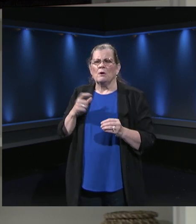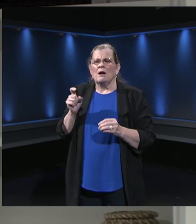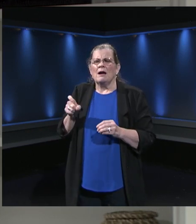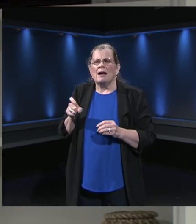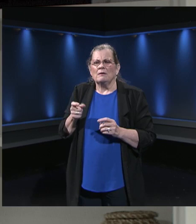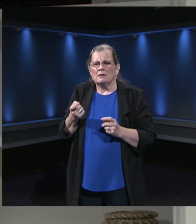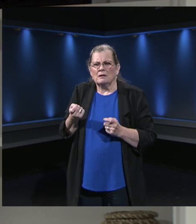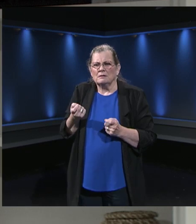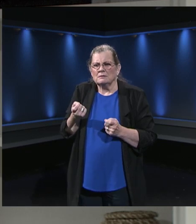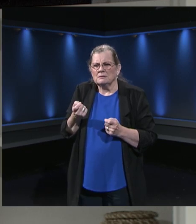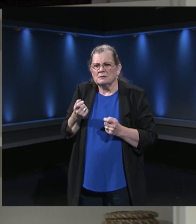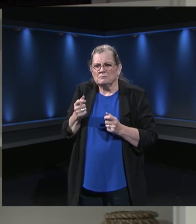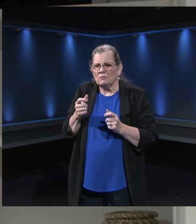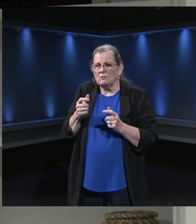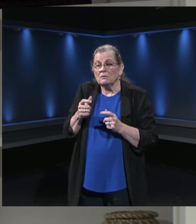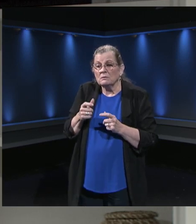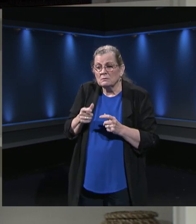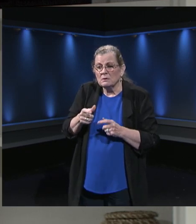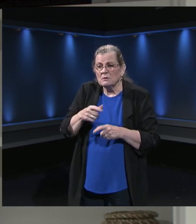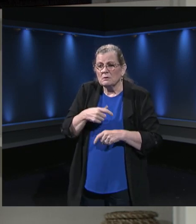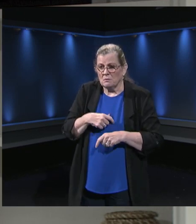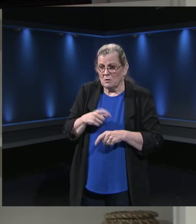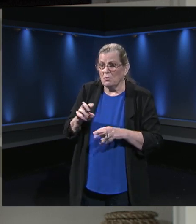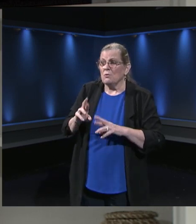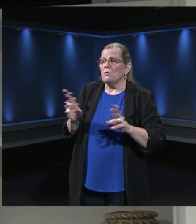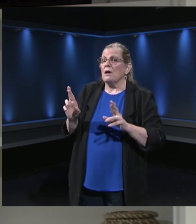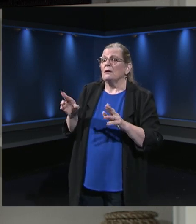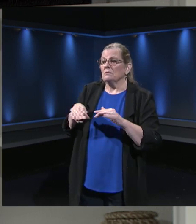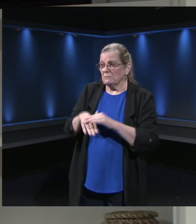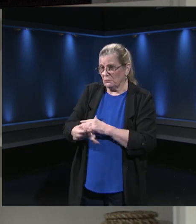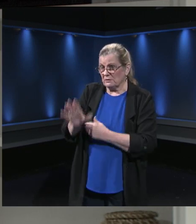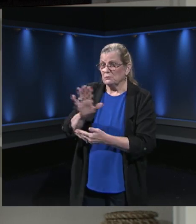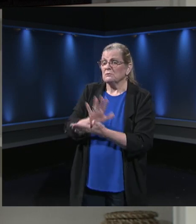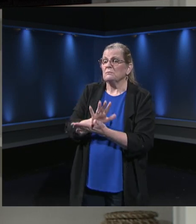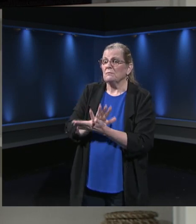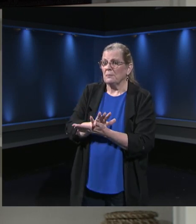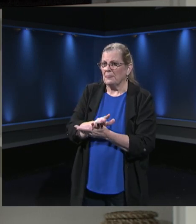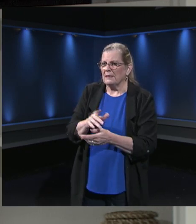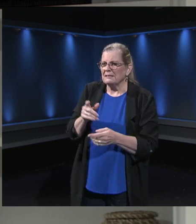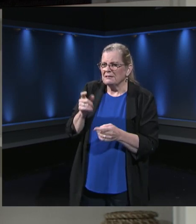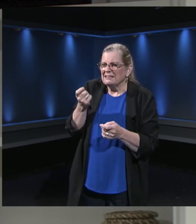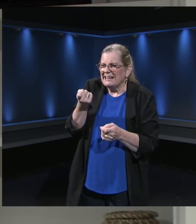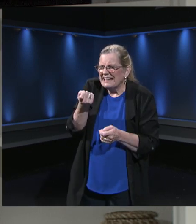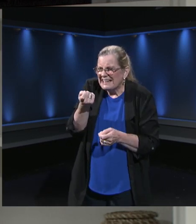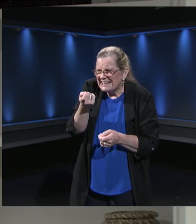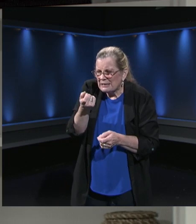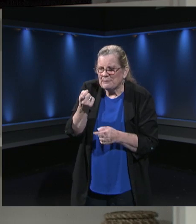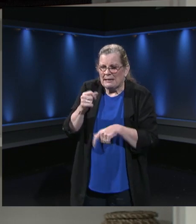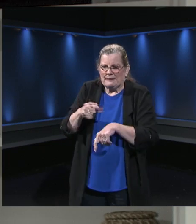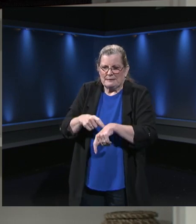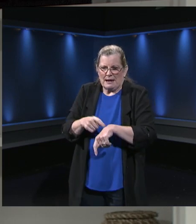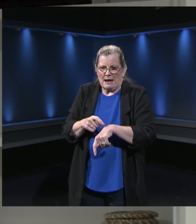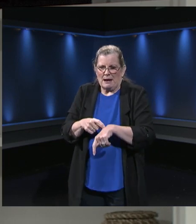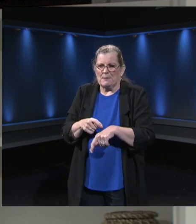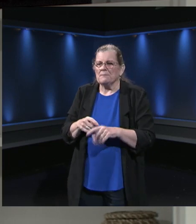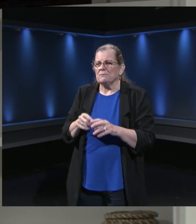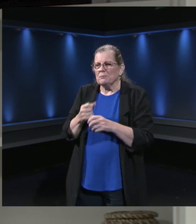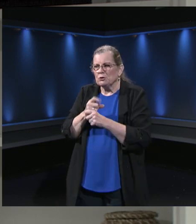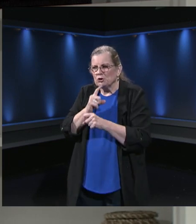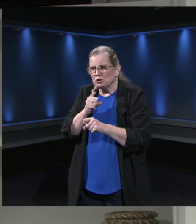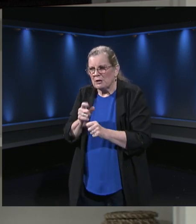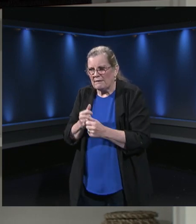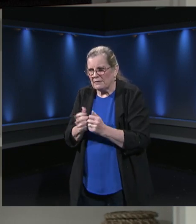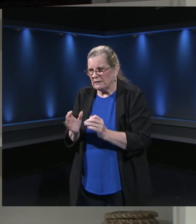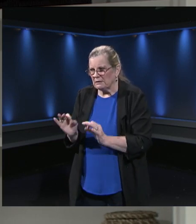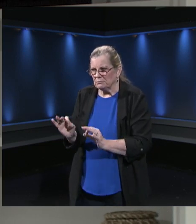to the absolute greatest extent possible. So we are going to have a slow but steady approach as we look at those opportunities during the year,